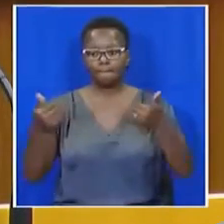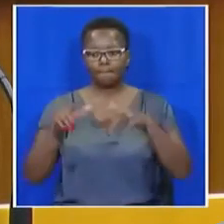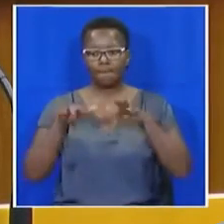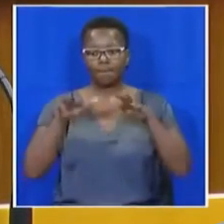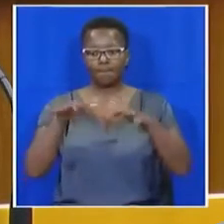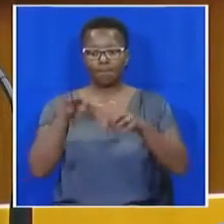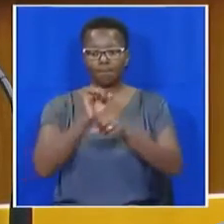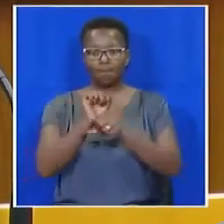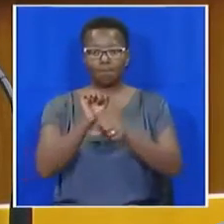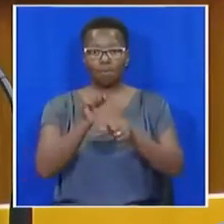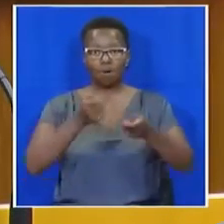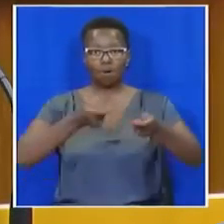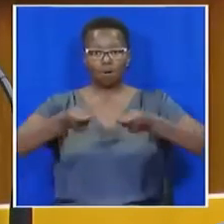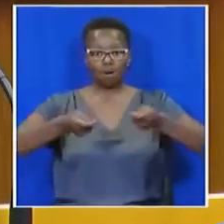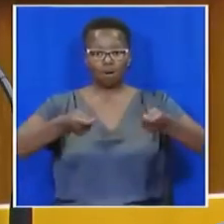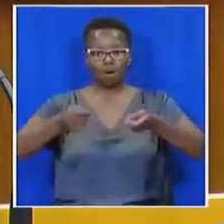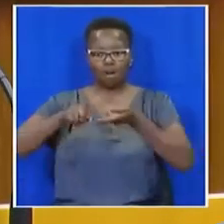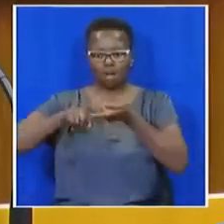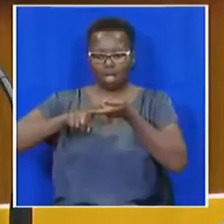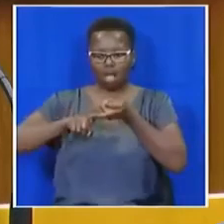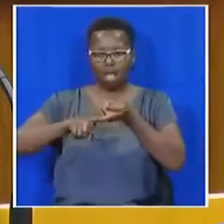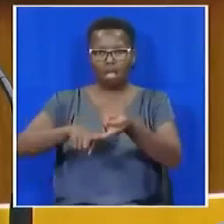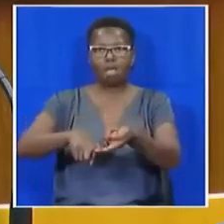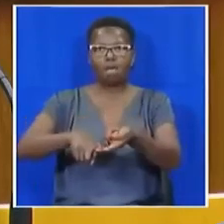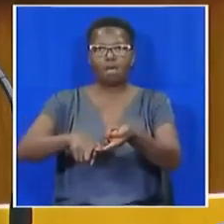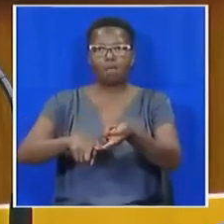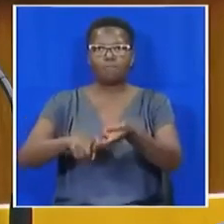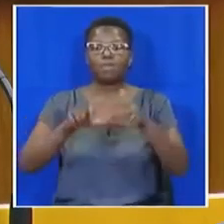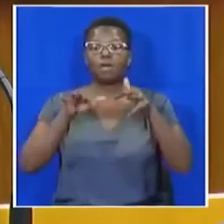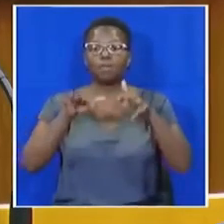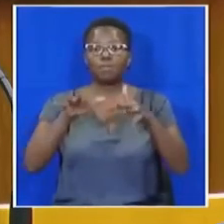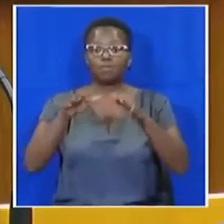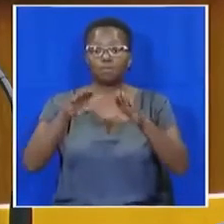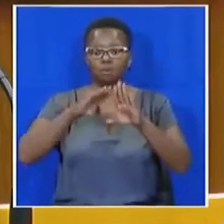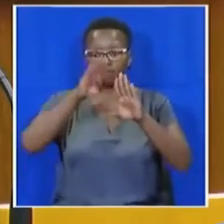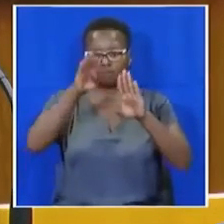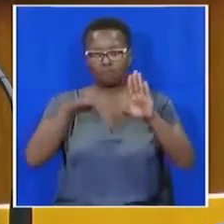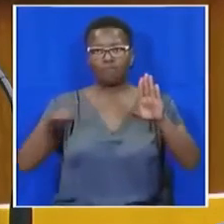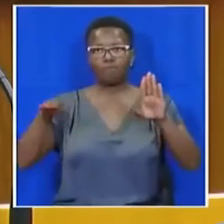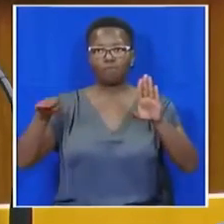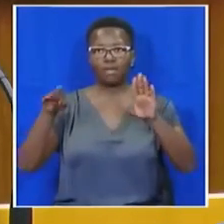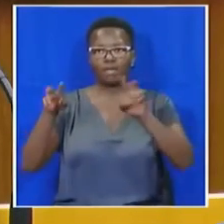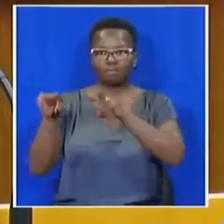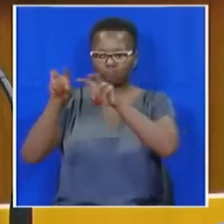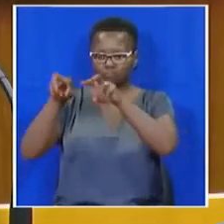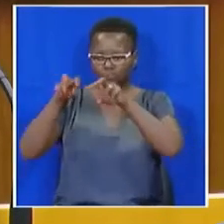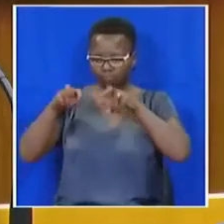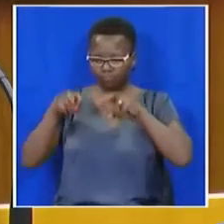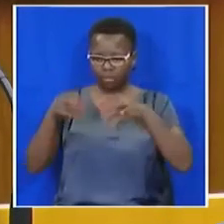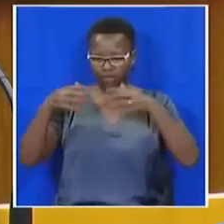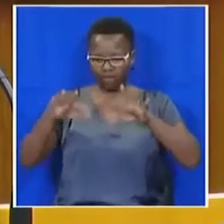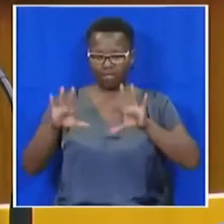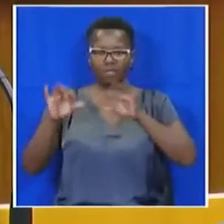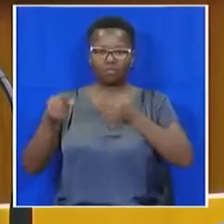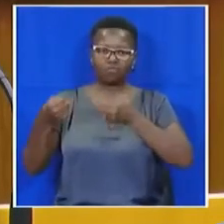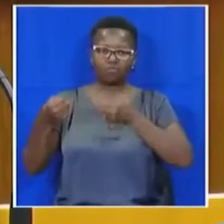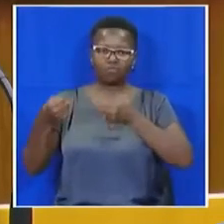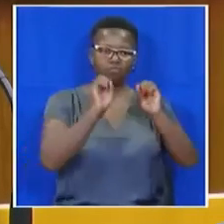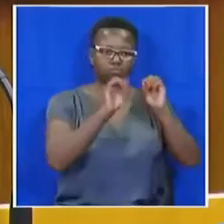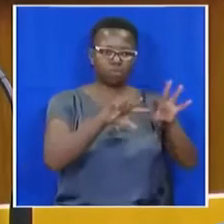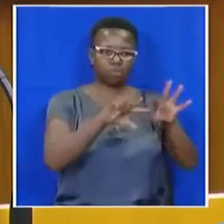buckies. These patients were tied, put at the back of those buckies, and transported to the NGO, which were not registered.